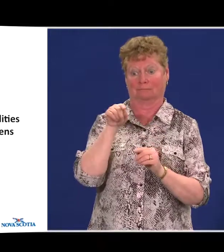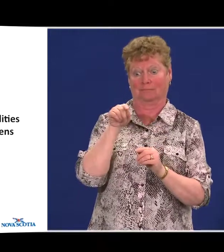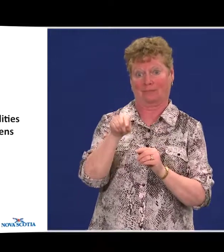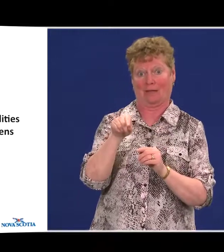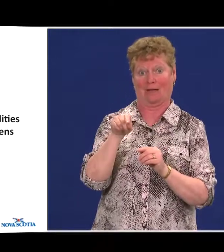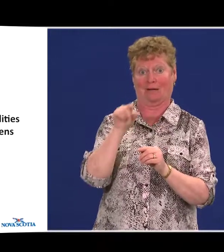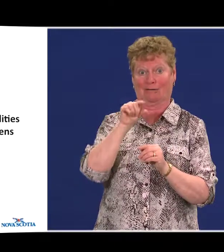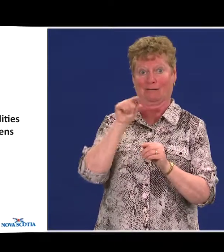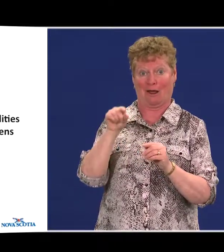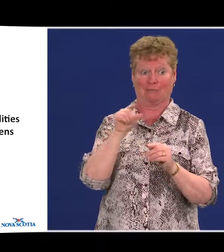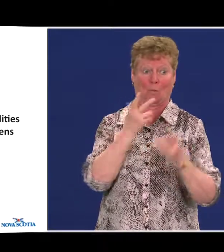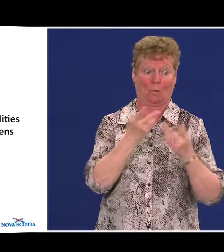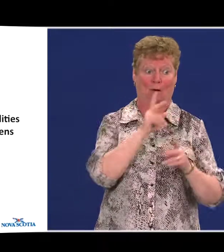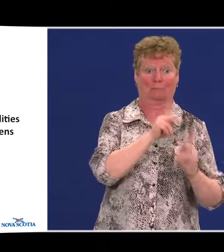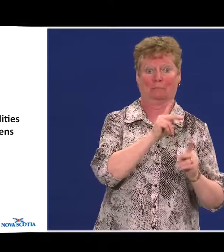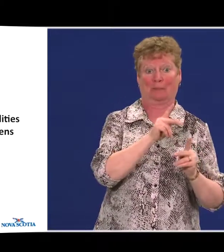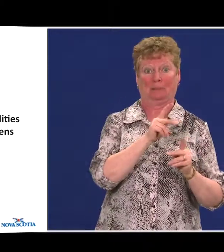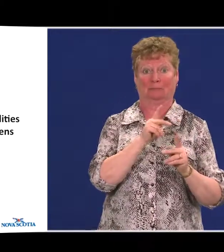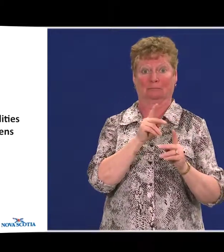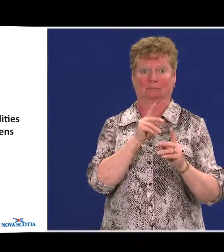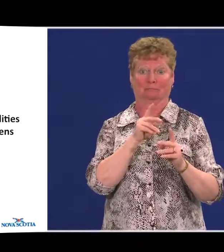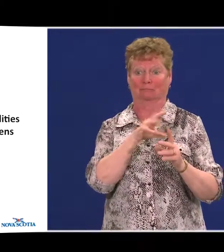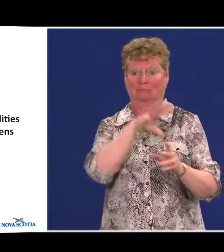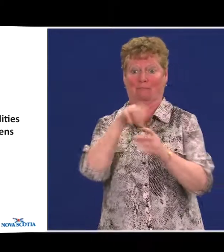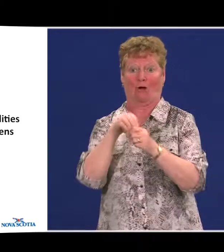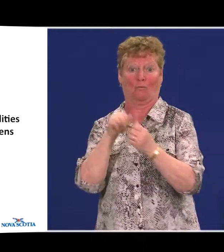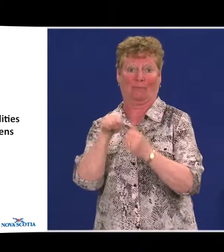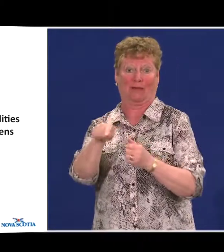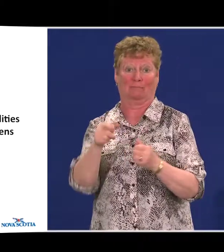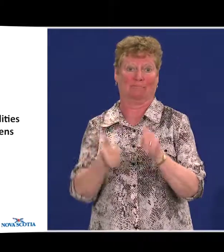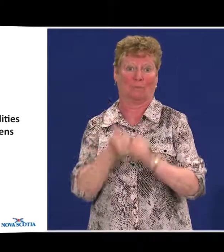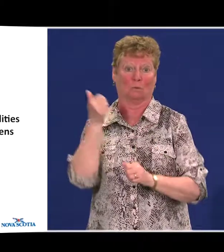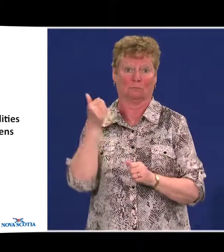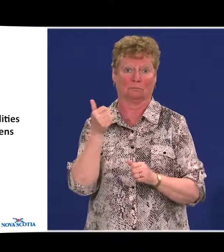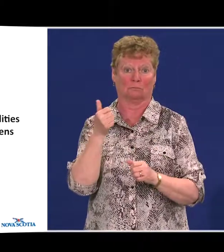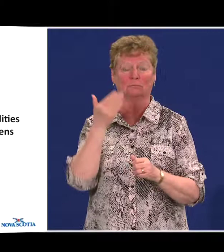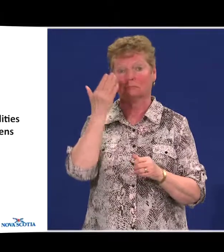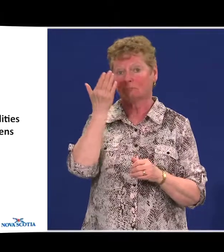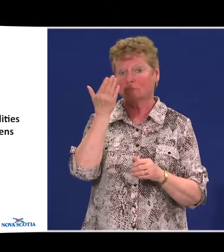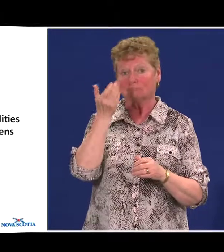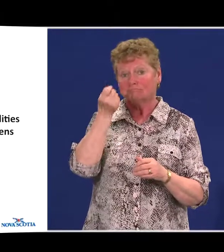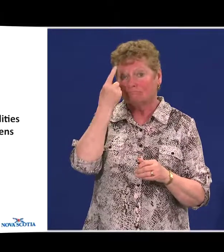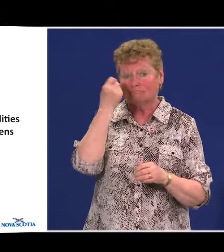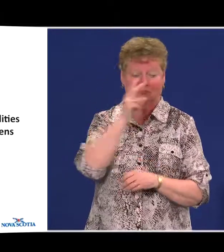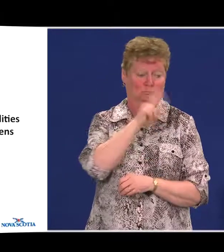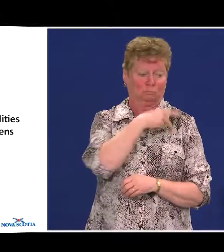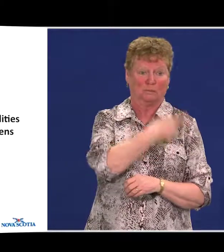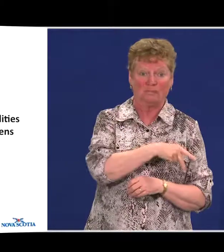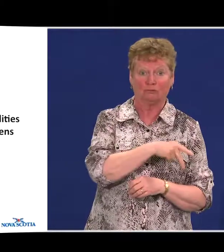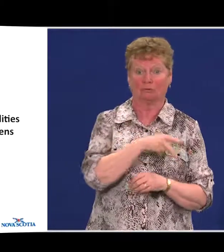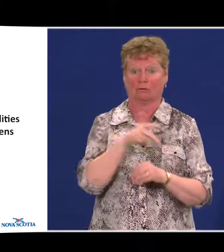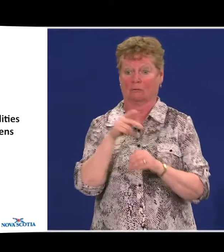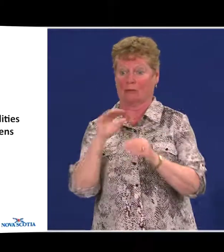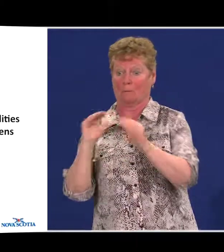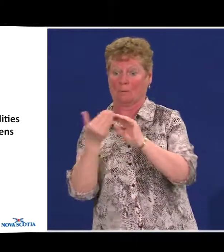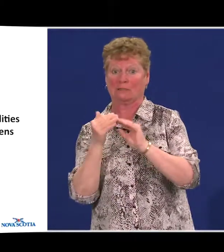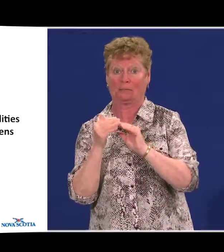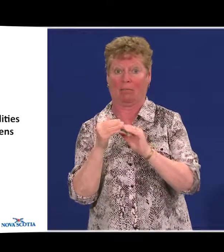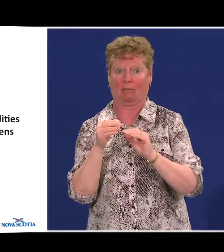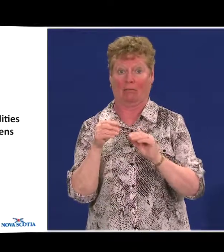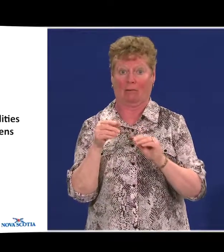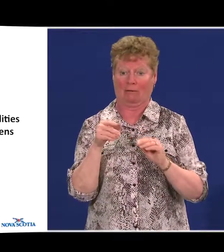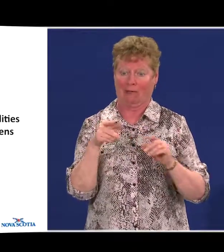that citizens engage with most often. So, again, both the provincial government and the municipal governments are going to have to do